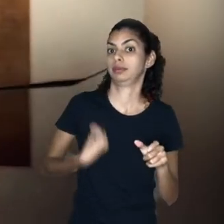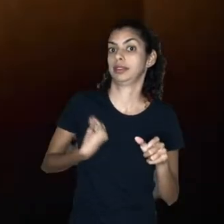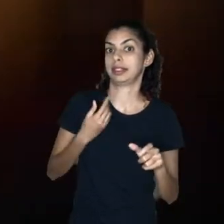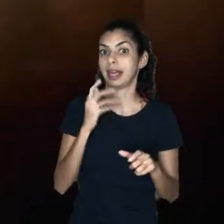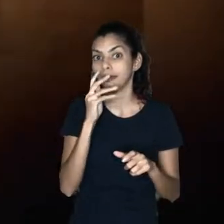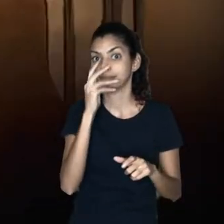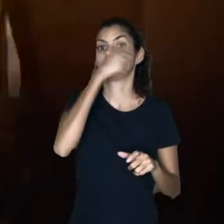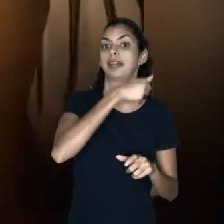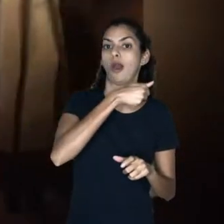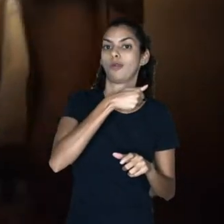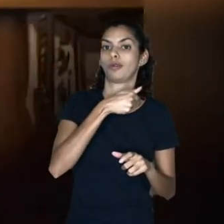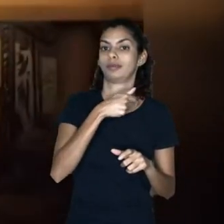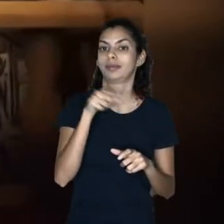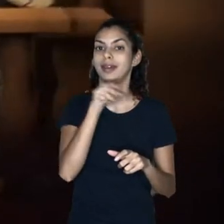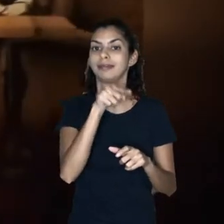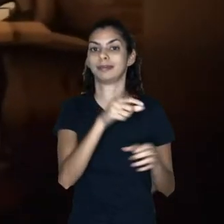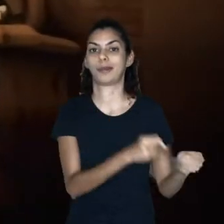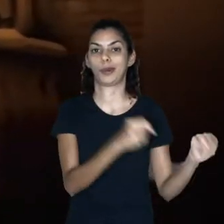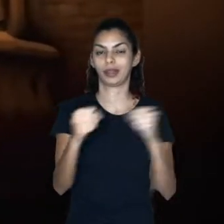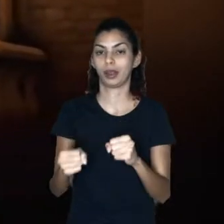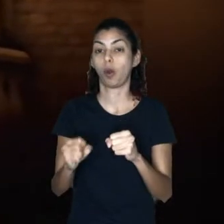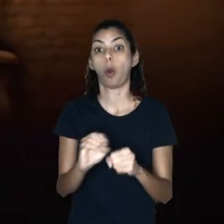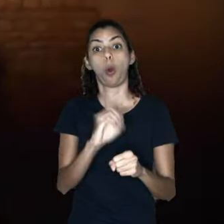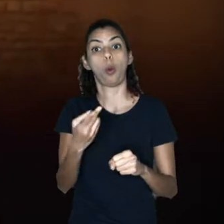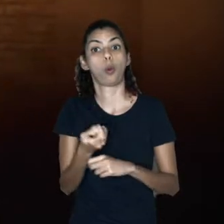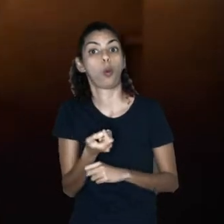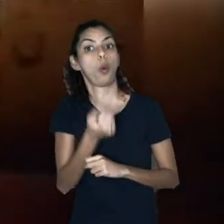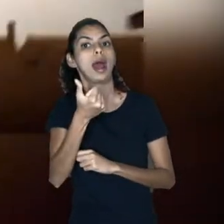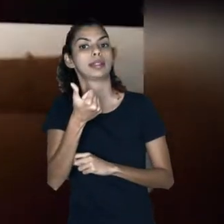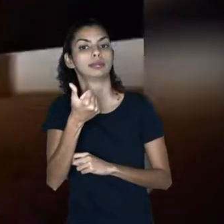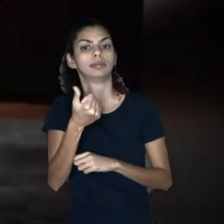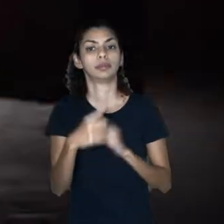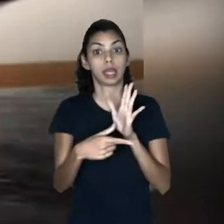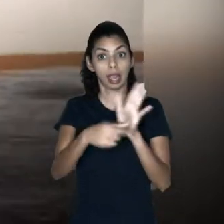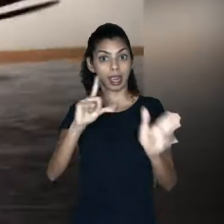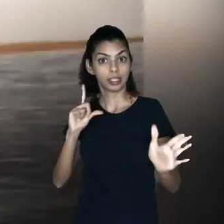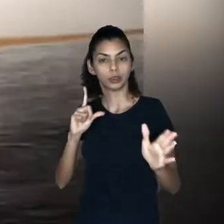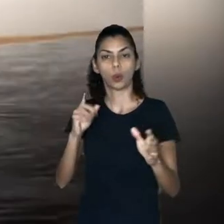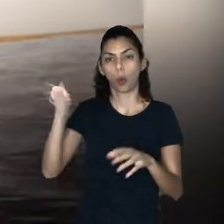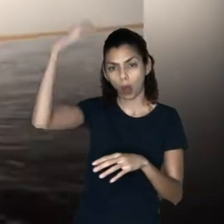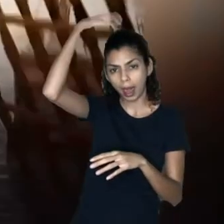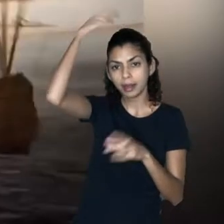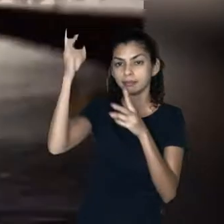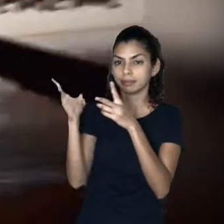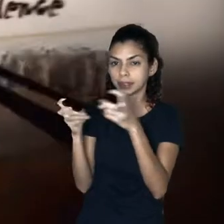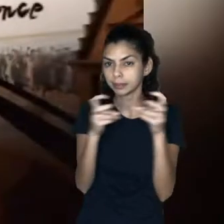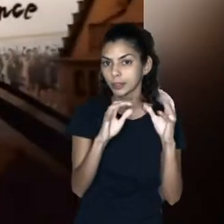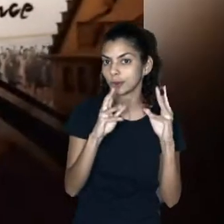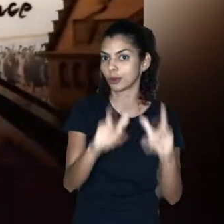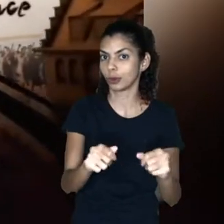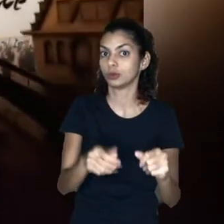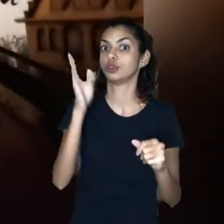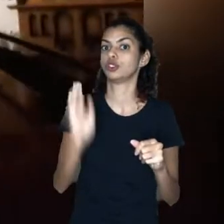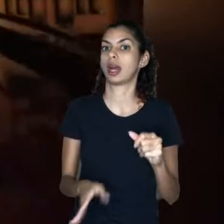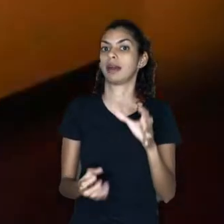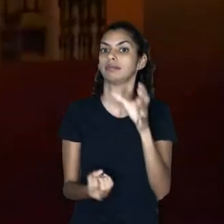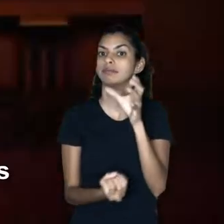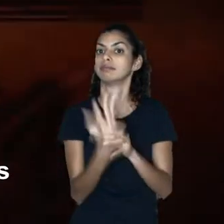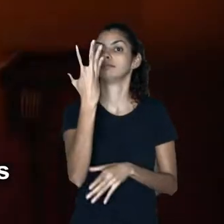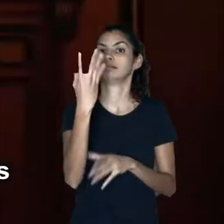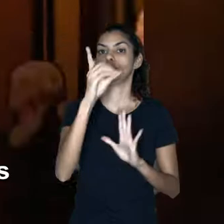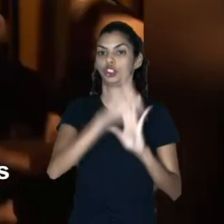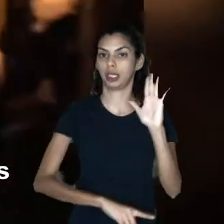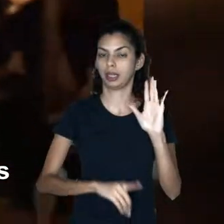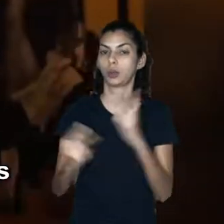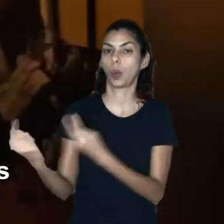power. Kind of. It still took a bunch of British rebels declaring their independence